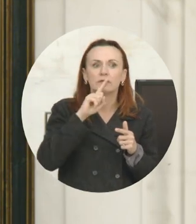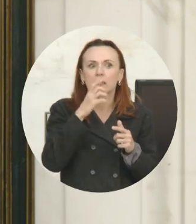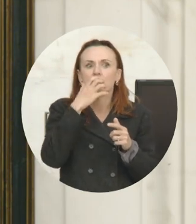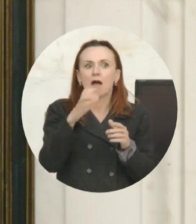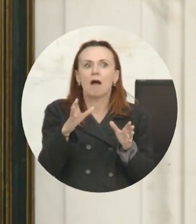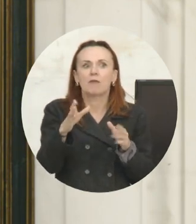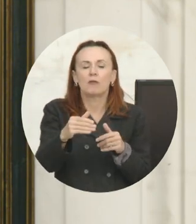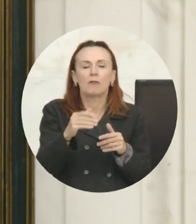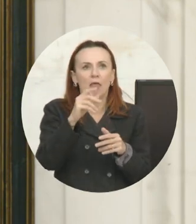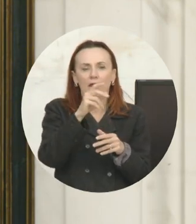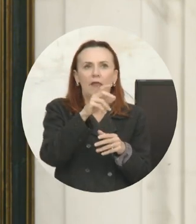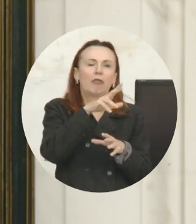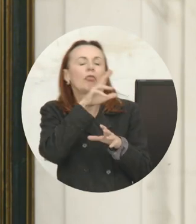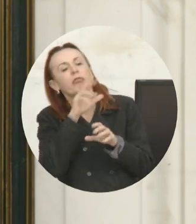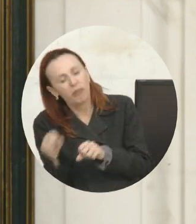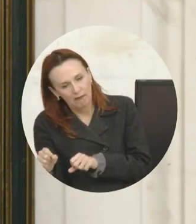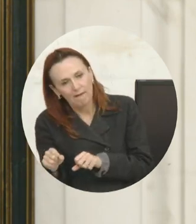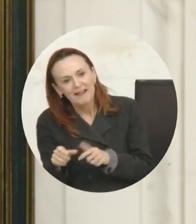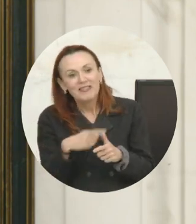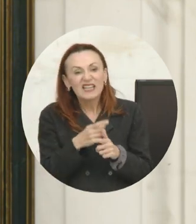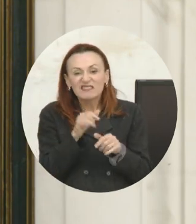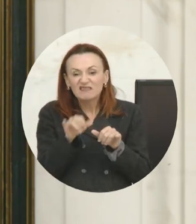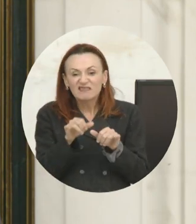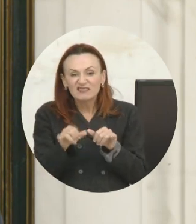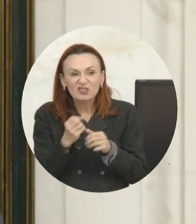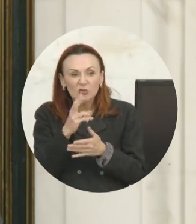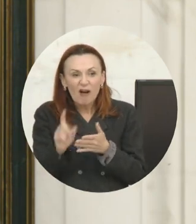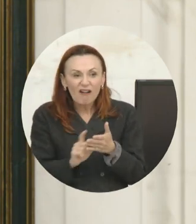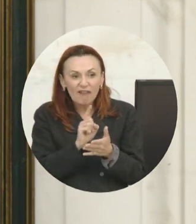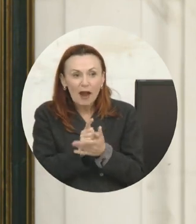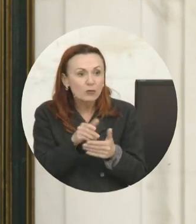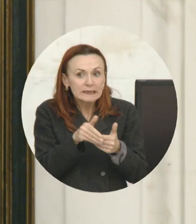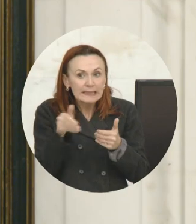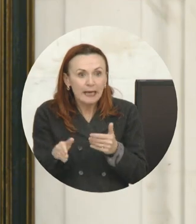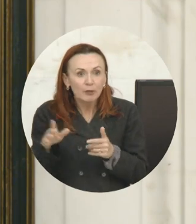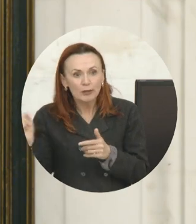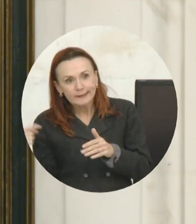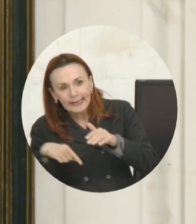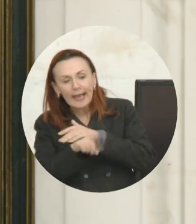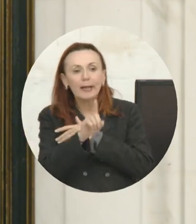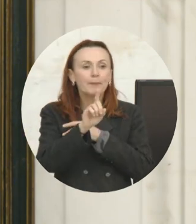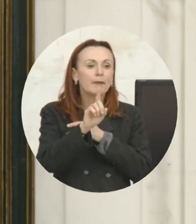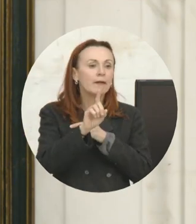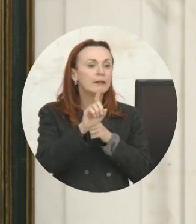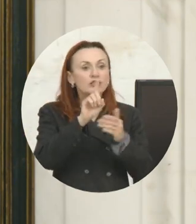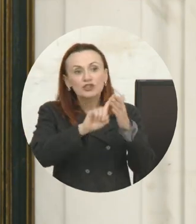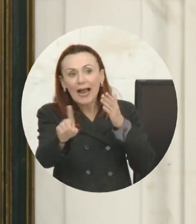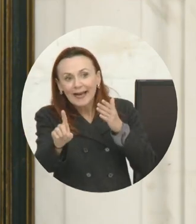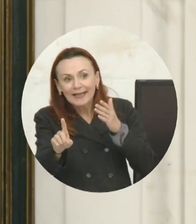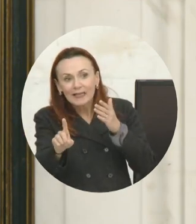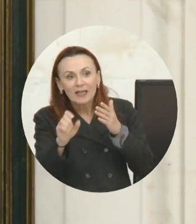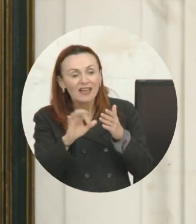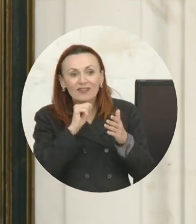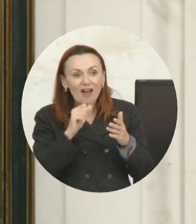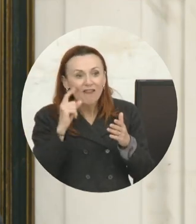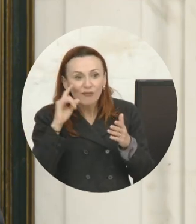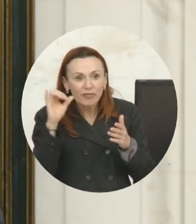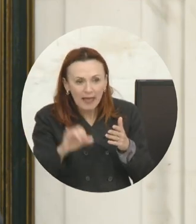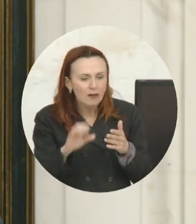hours. And if his neighbor didn't come over and check on him in the morning and take him to the hospital, he would have died.